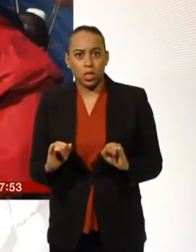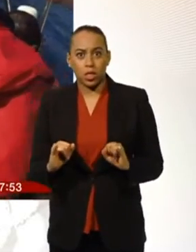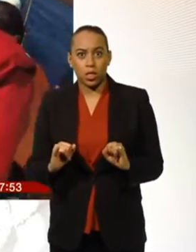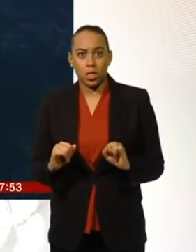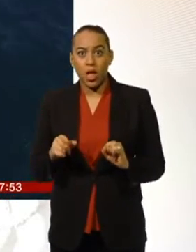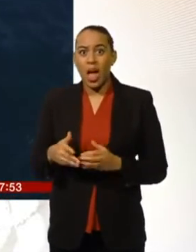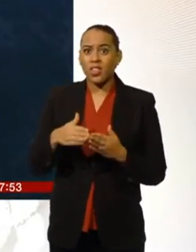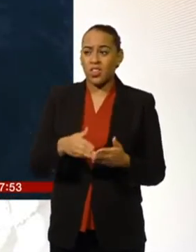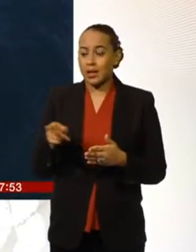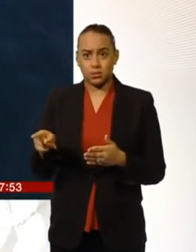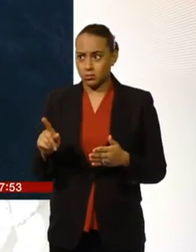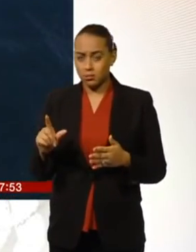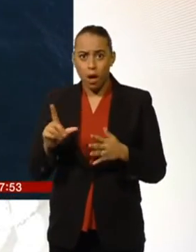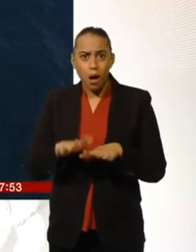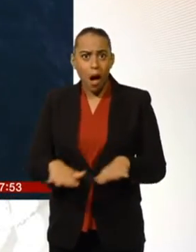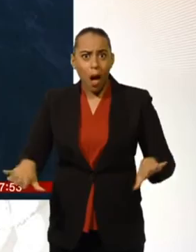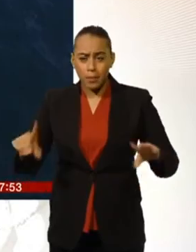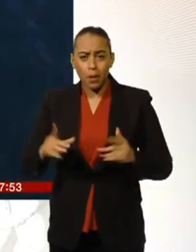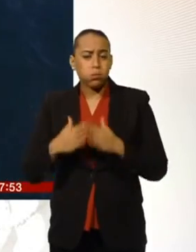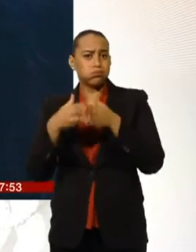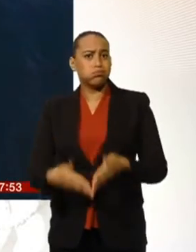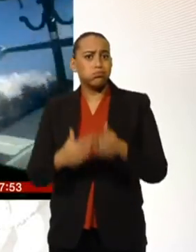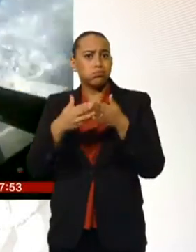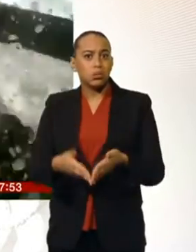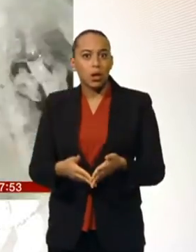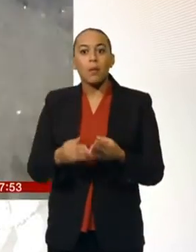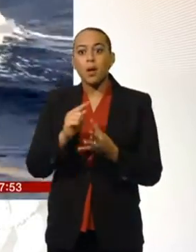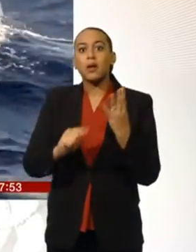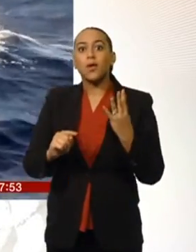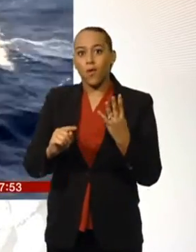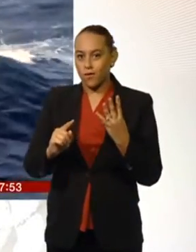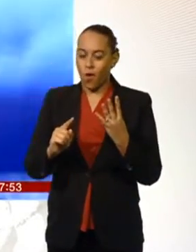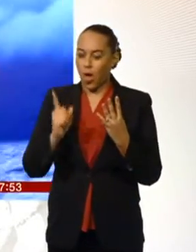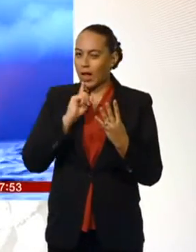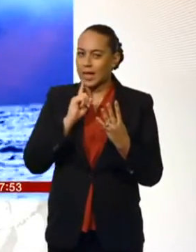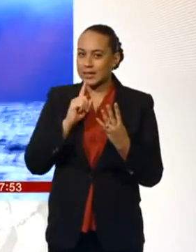calm day. But the Yorkshire Rose ladies are hanging in there against the odds.